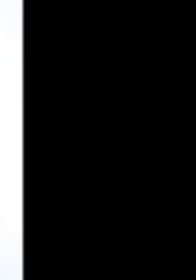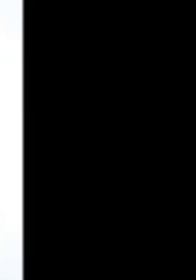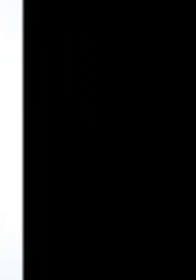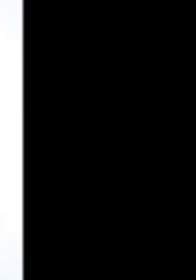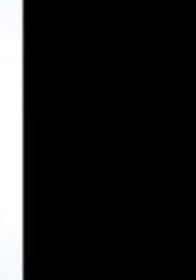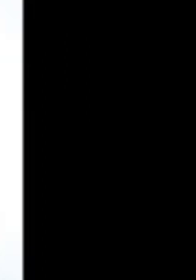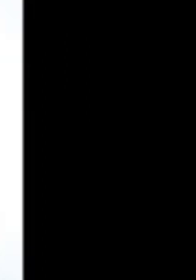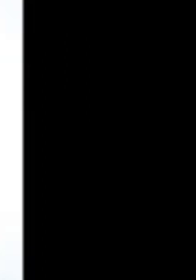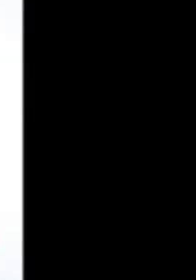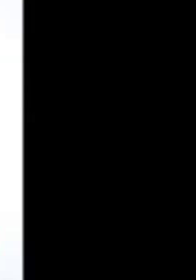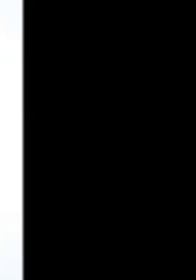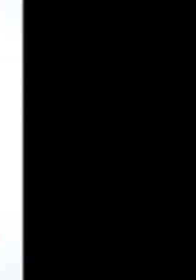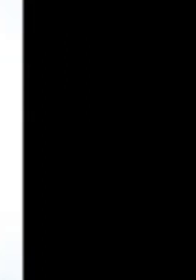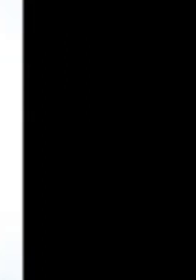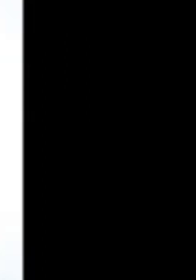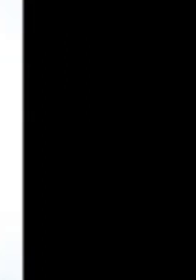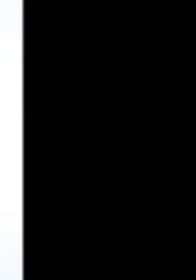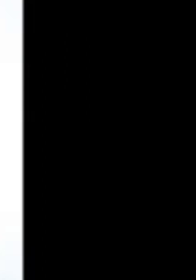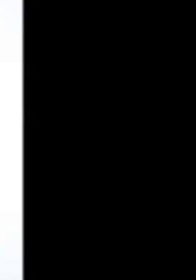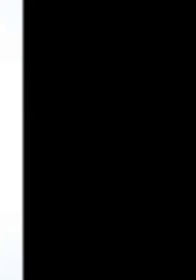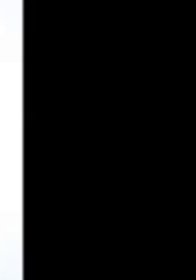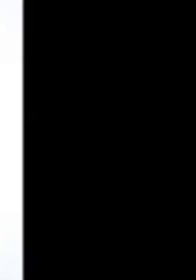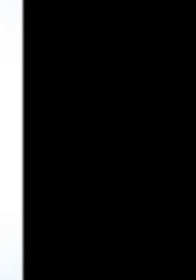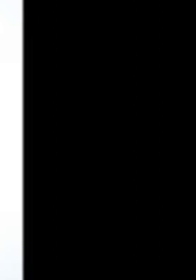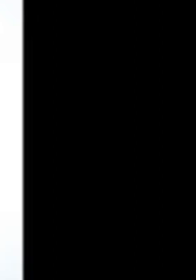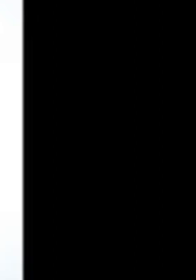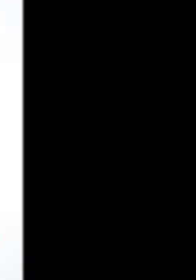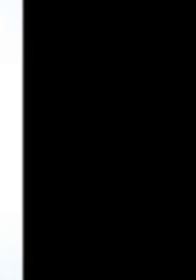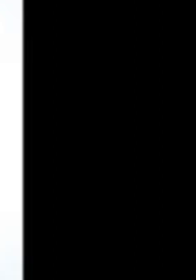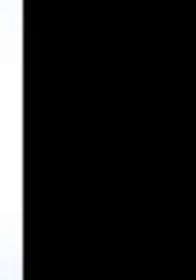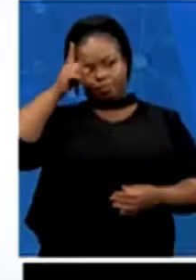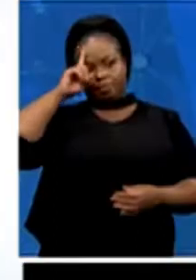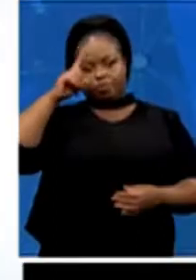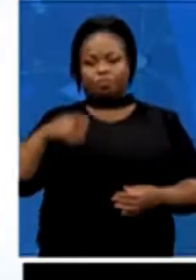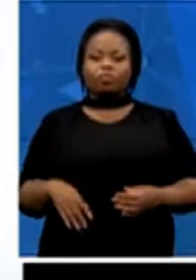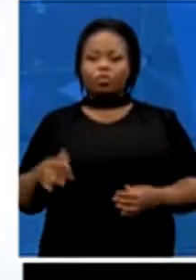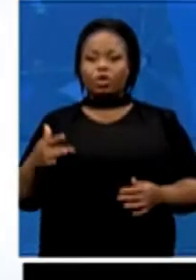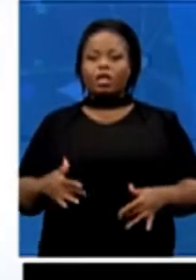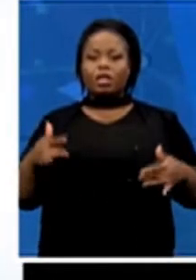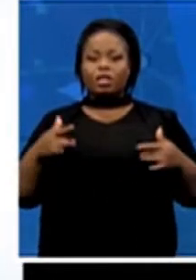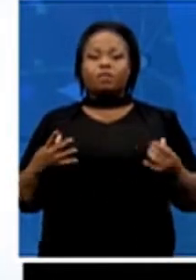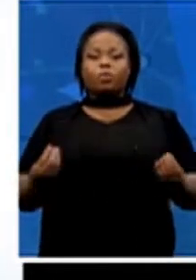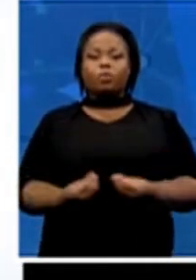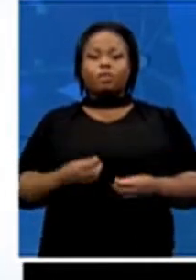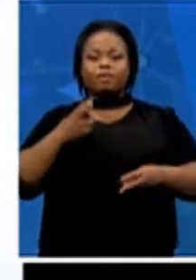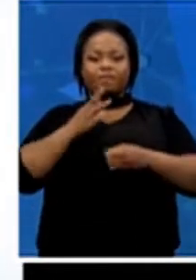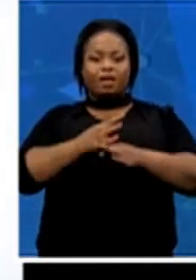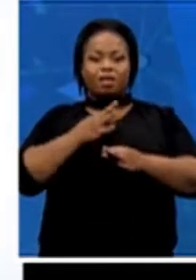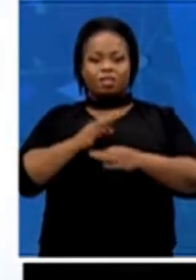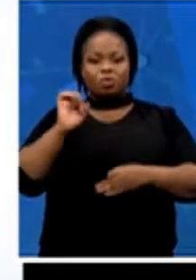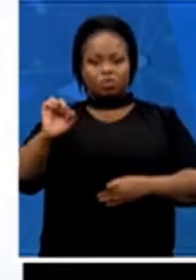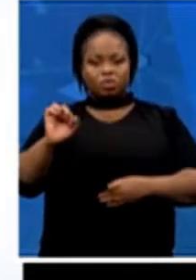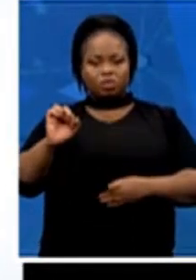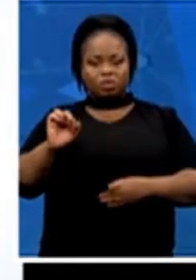only 30% of black Africans live with their biological father. And so that